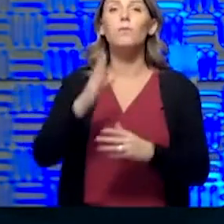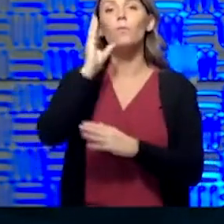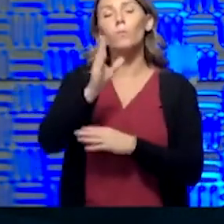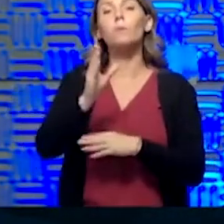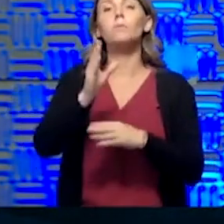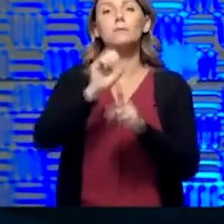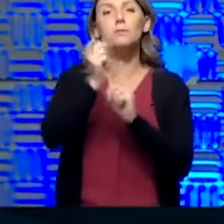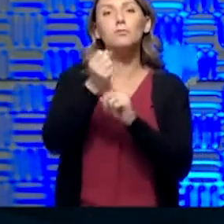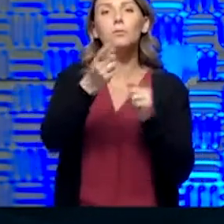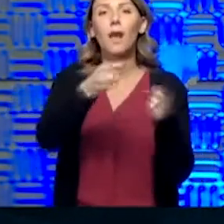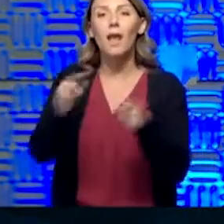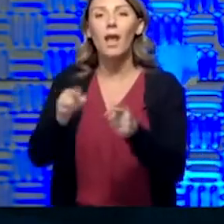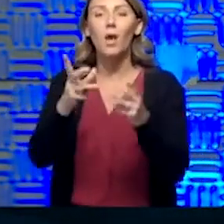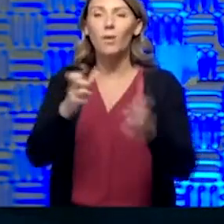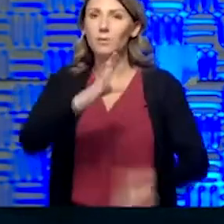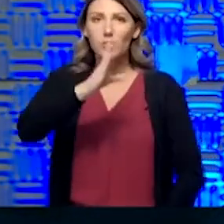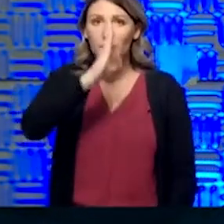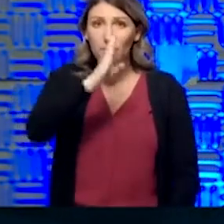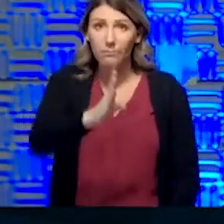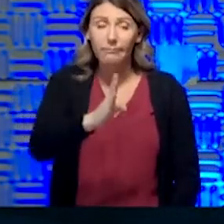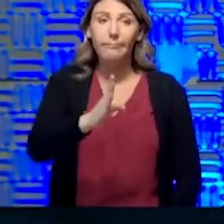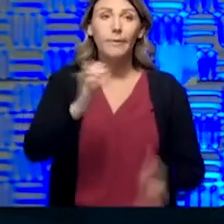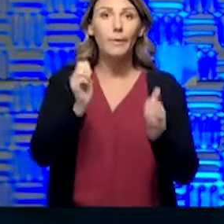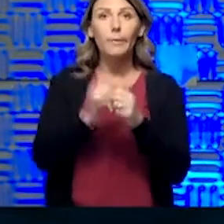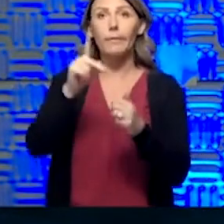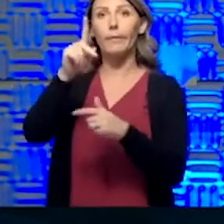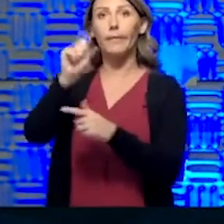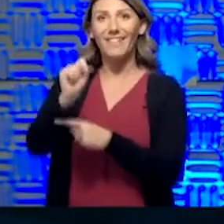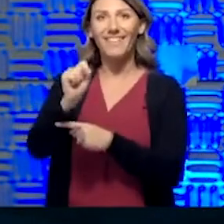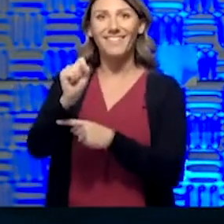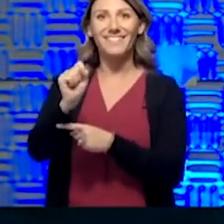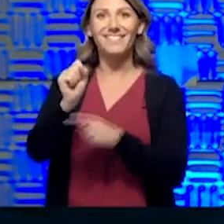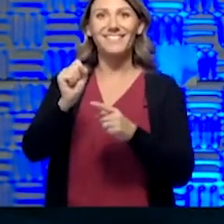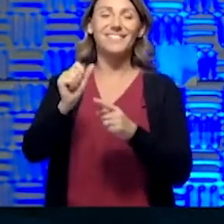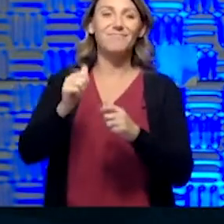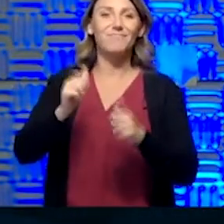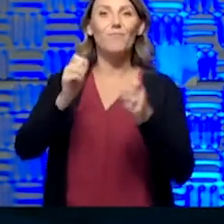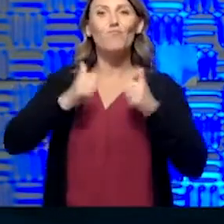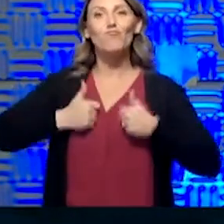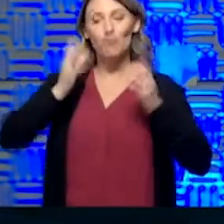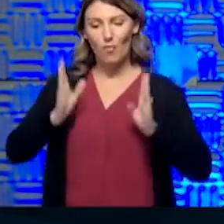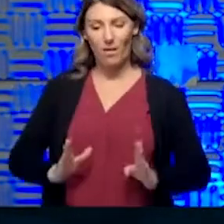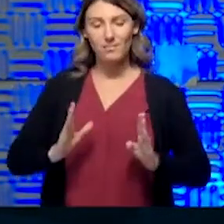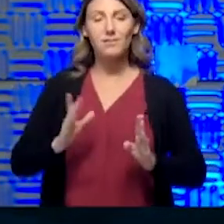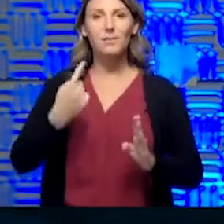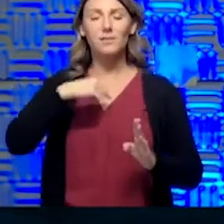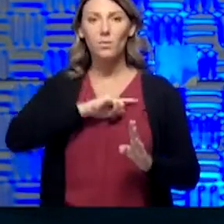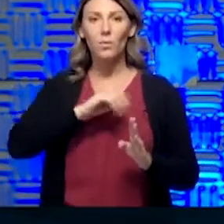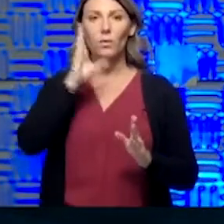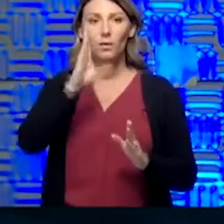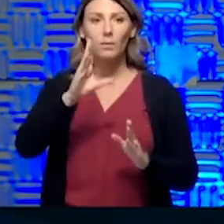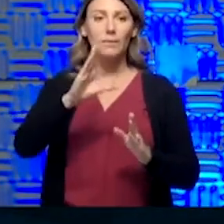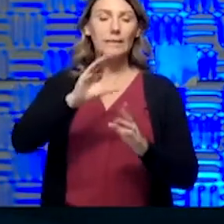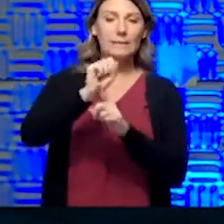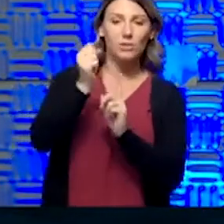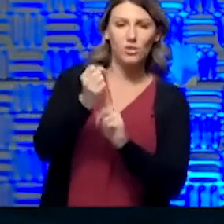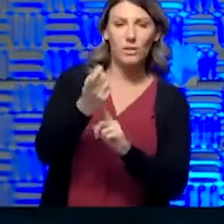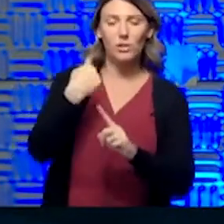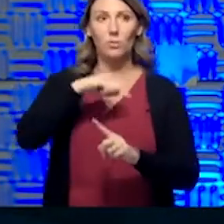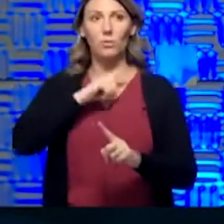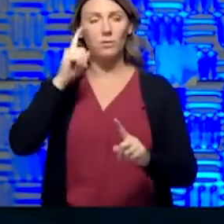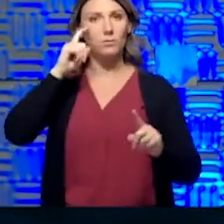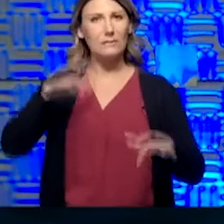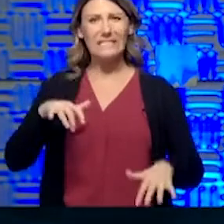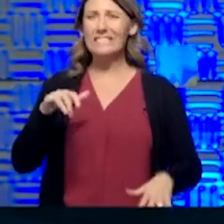I just, I want to be straightforward with Kansans, that there will be instances in which we shake our heads, we're shocked that